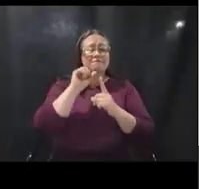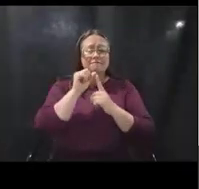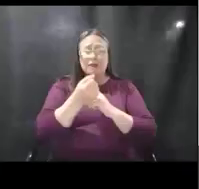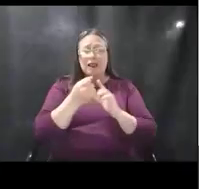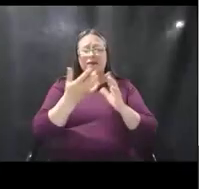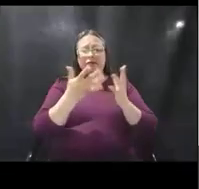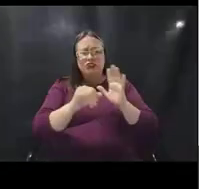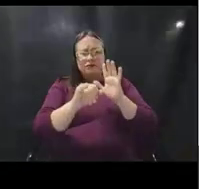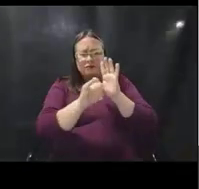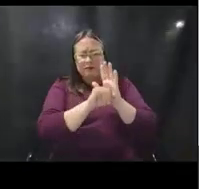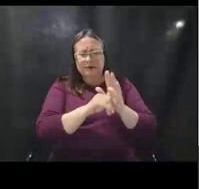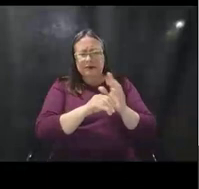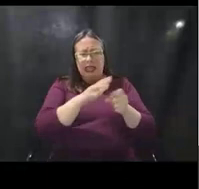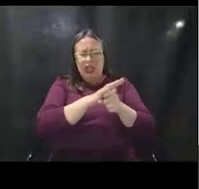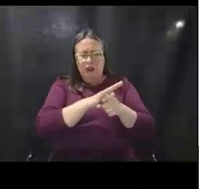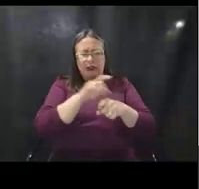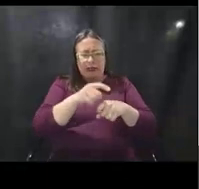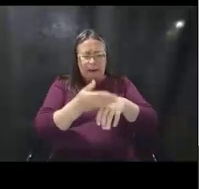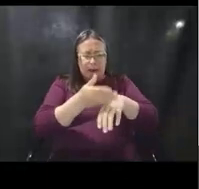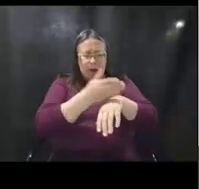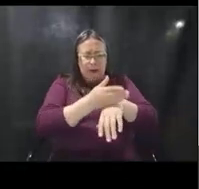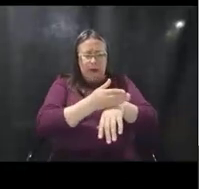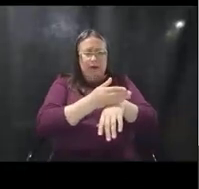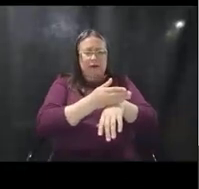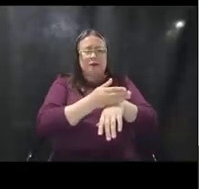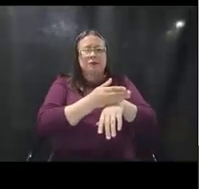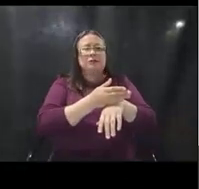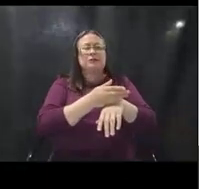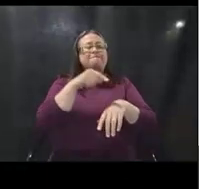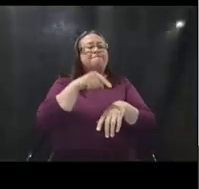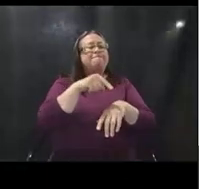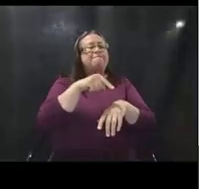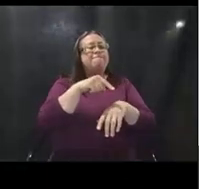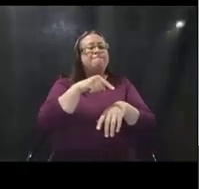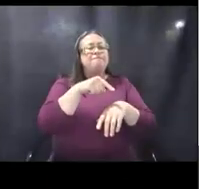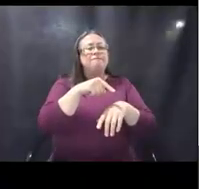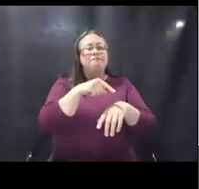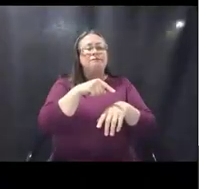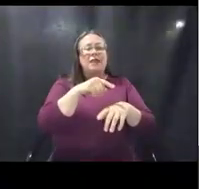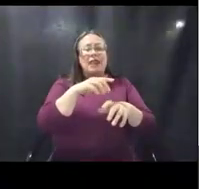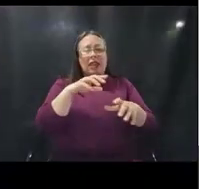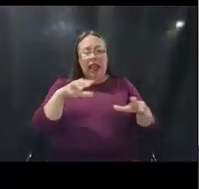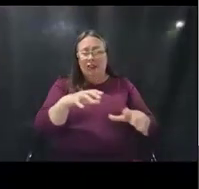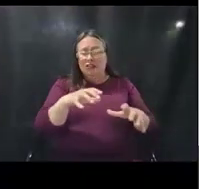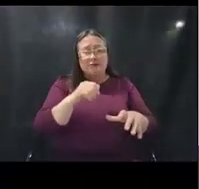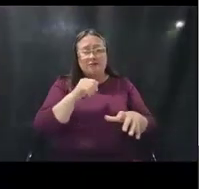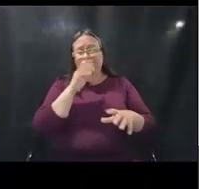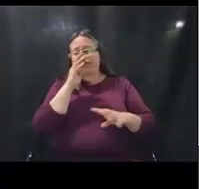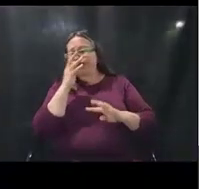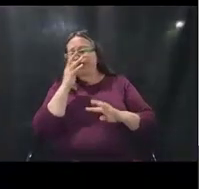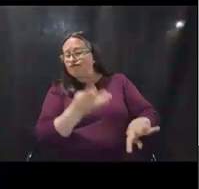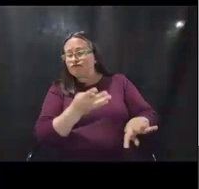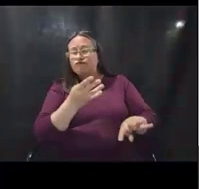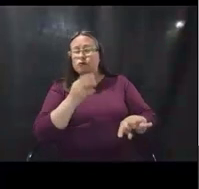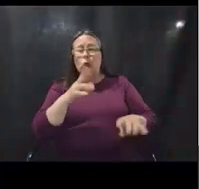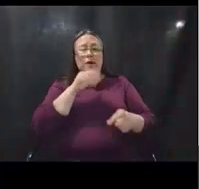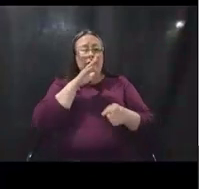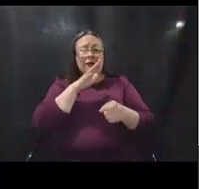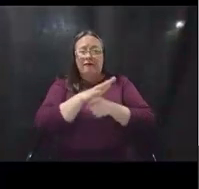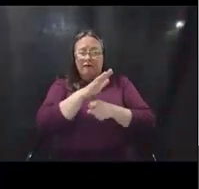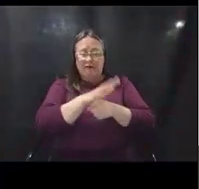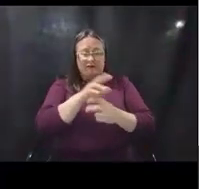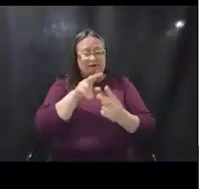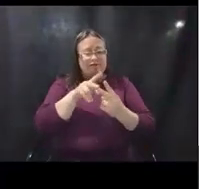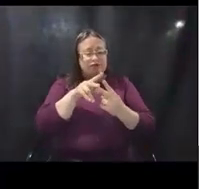identified potential areas for improvement, those areas are either actions are either not taken or they are insufficient to reach